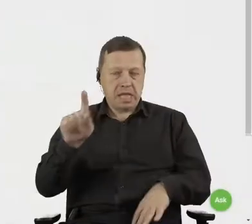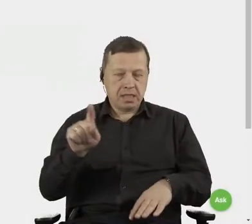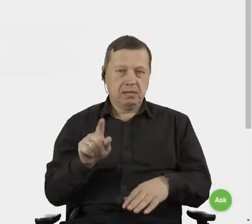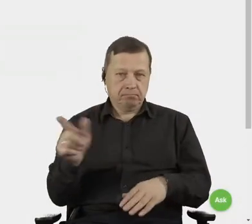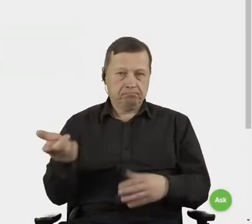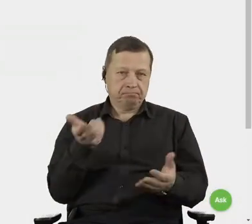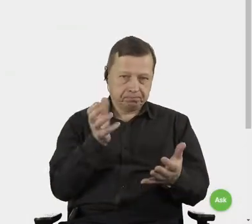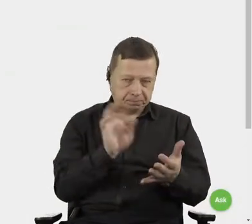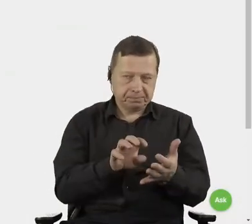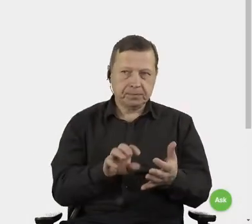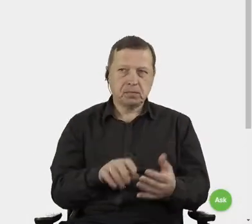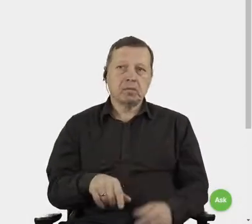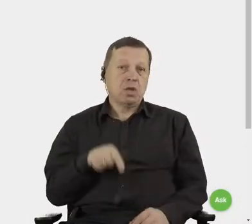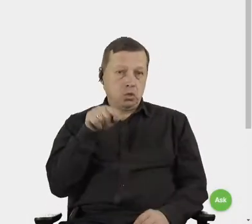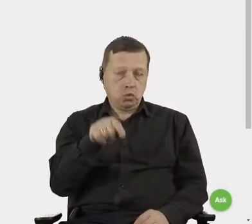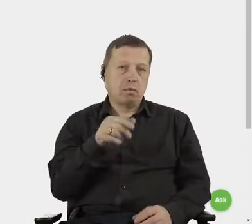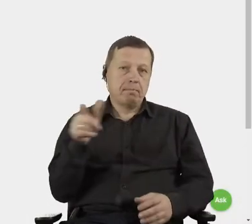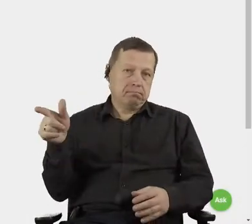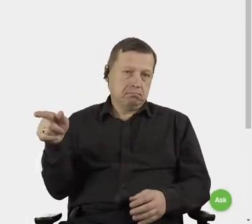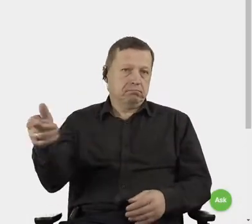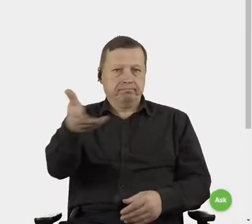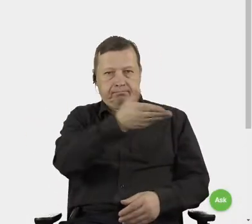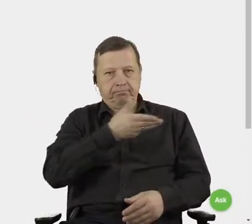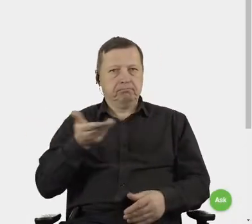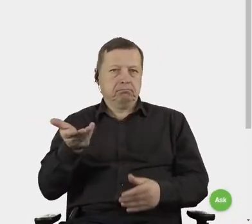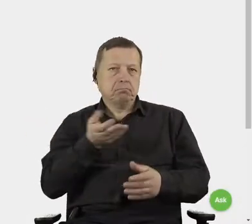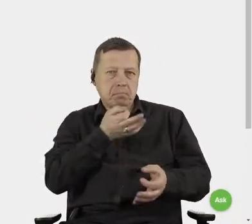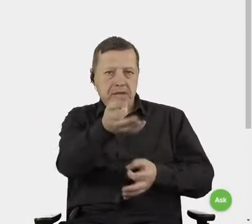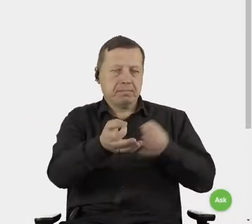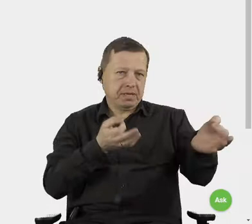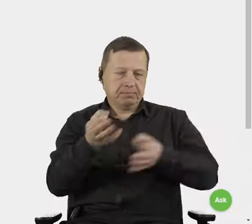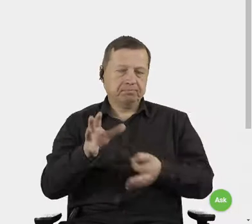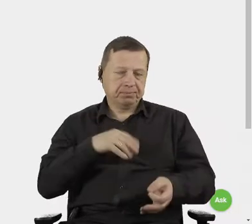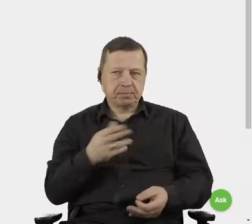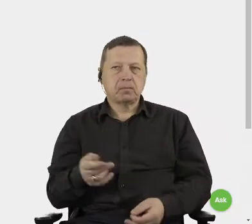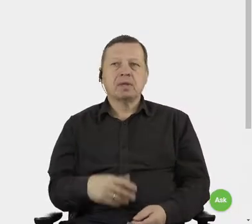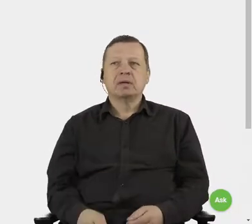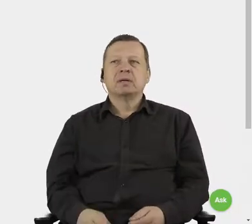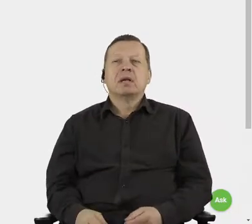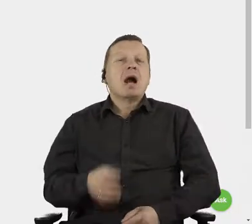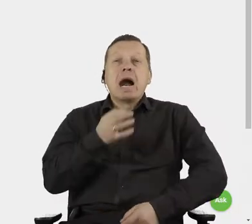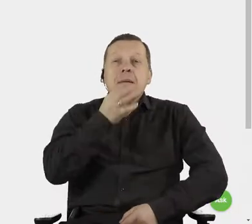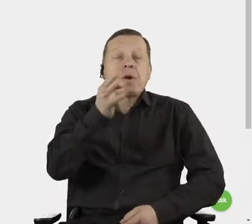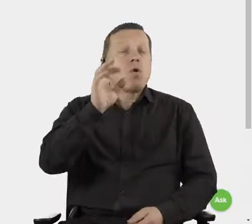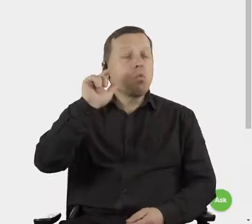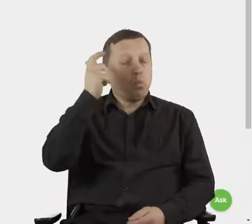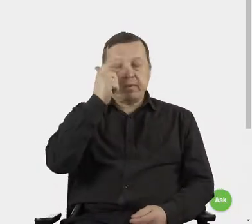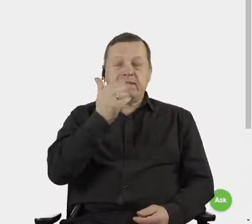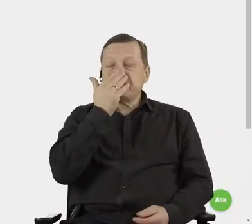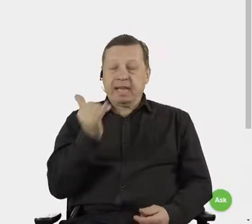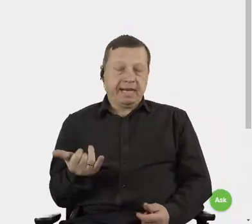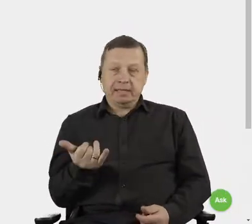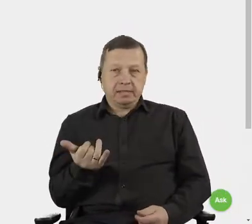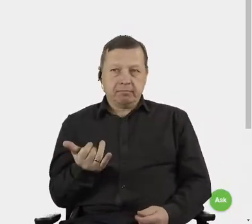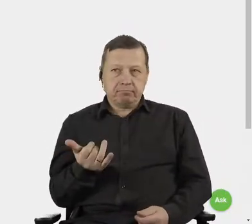and give us your comments and join the polls. So, the question is, is it real to change the system